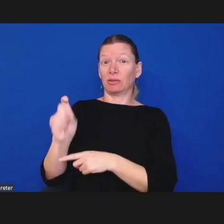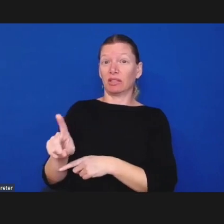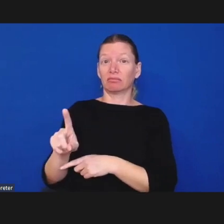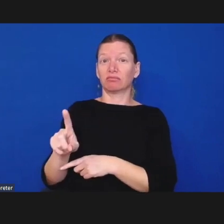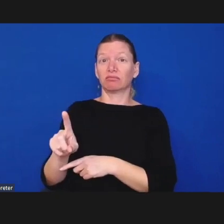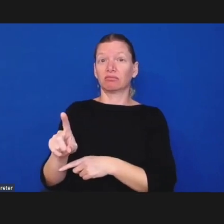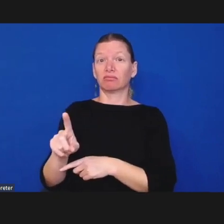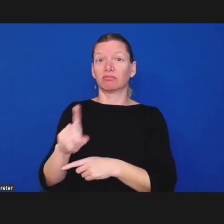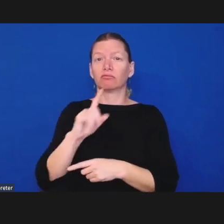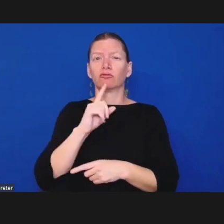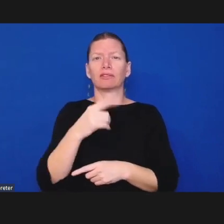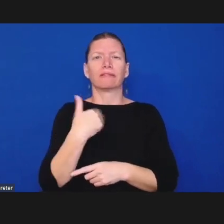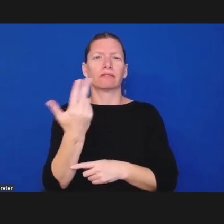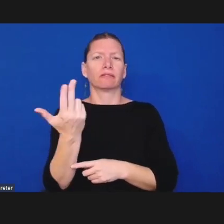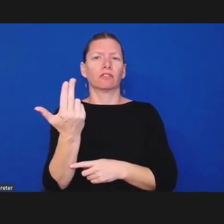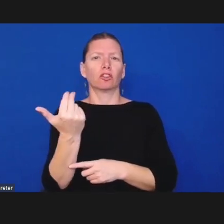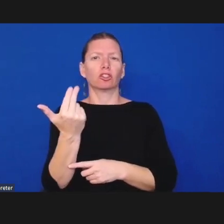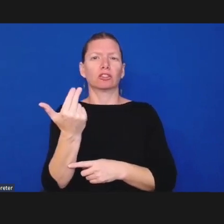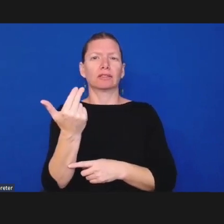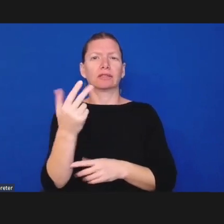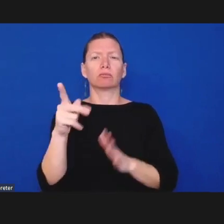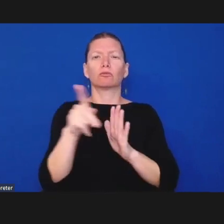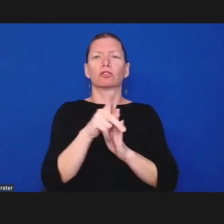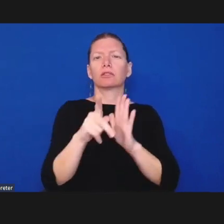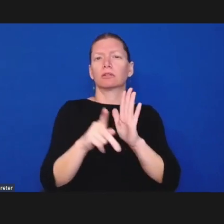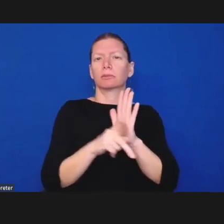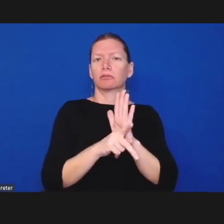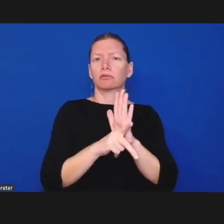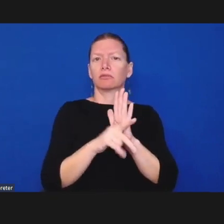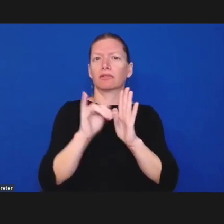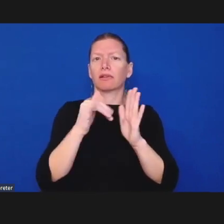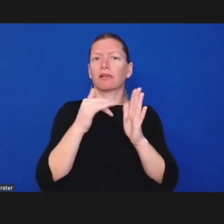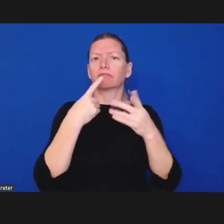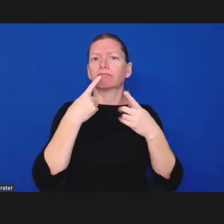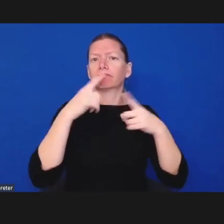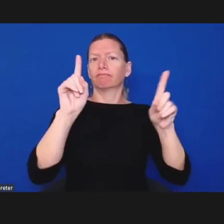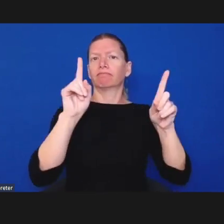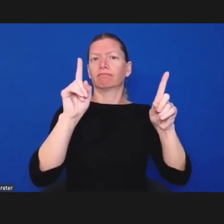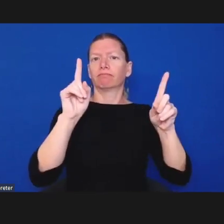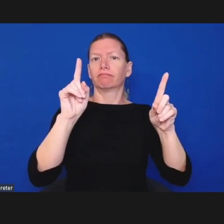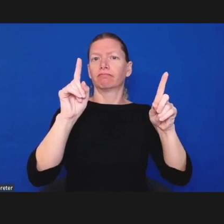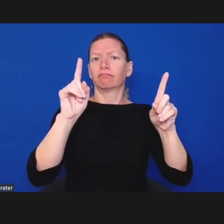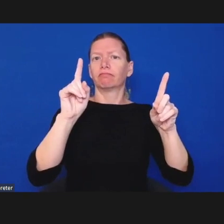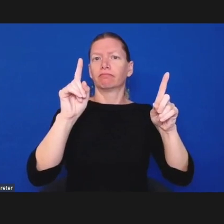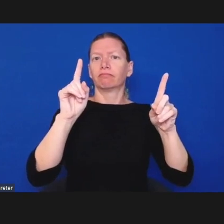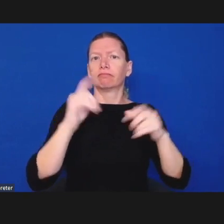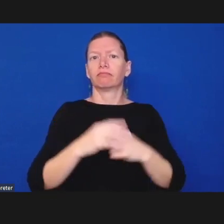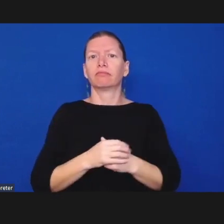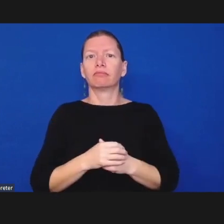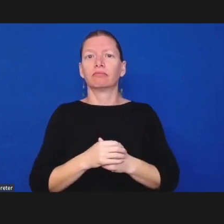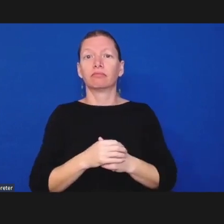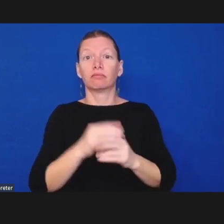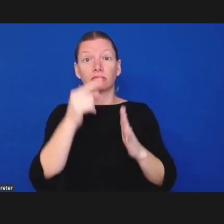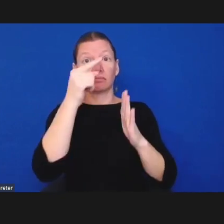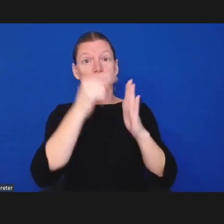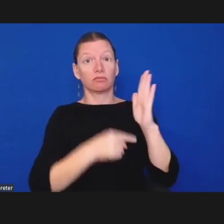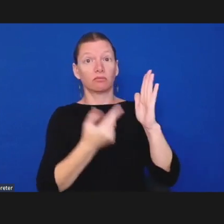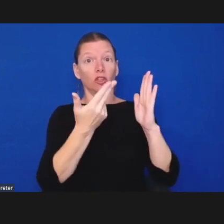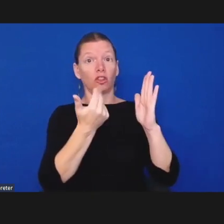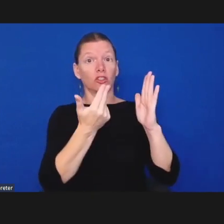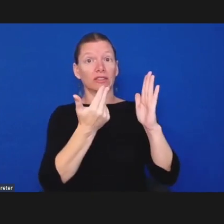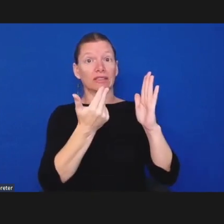are not applicable in every oversight agency again because they vary so greatly but some of the key ones are